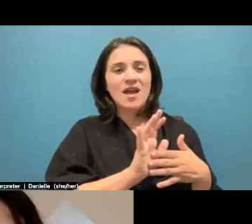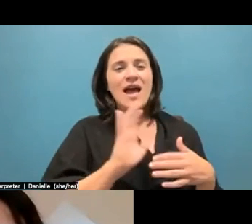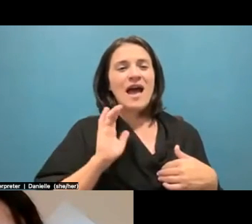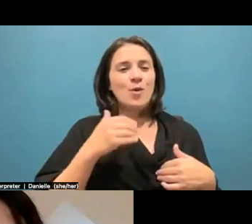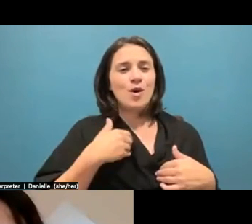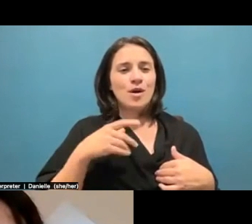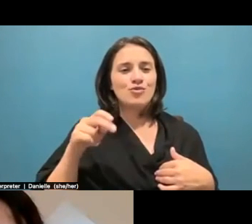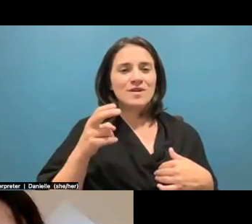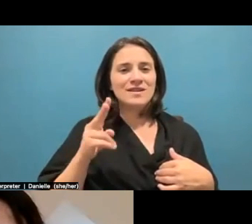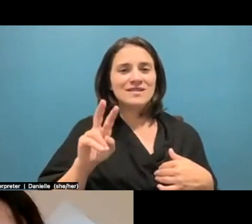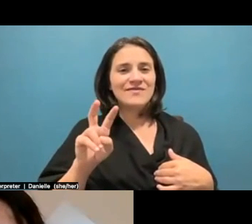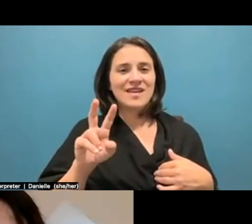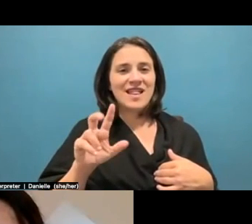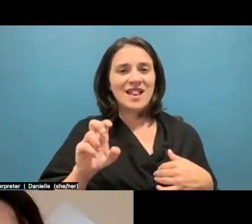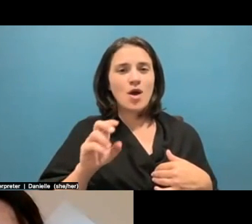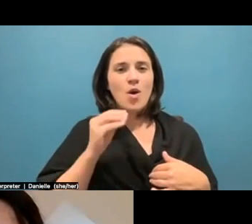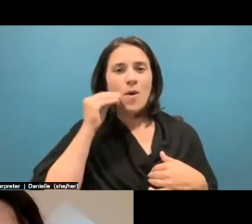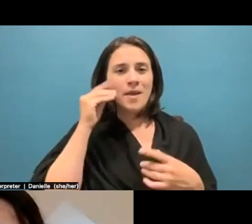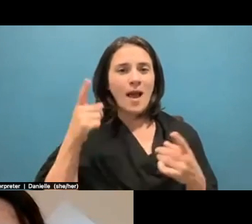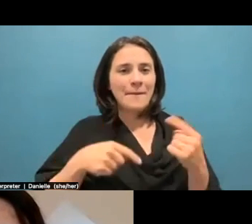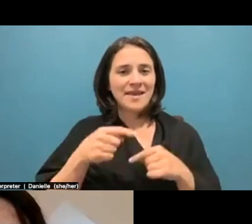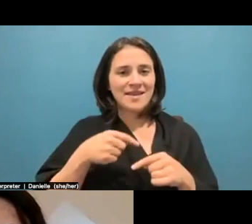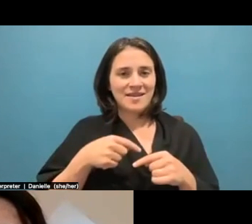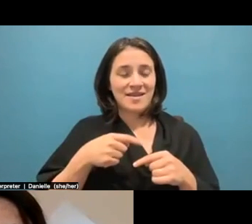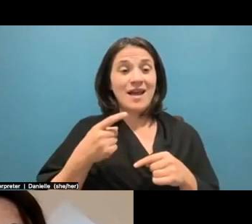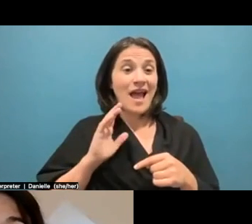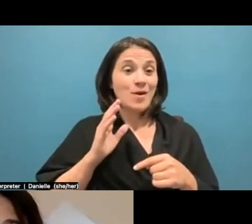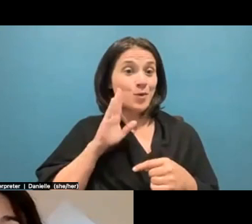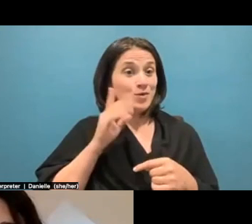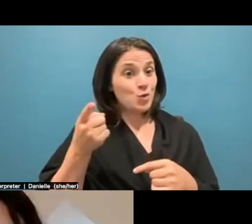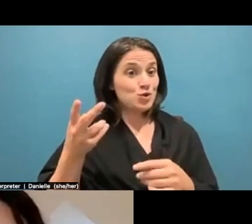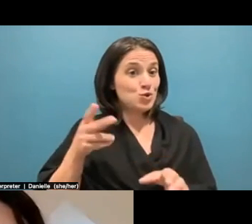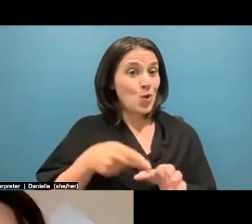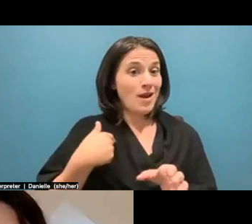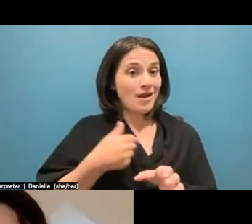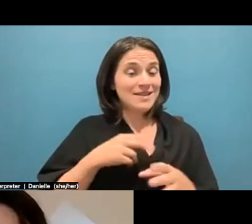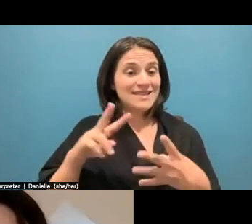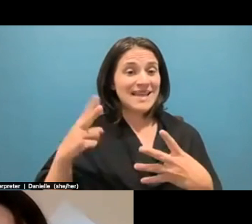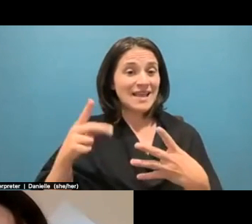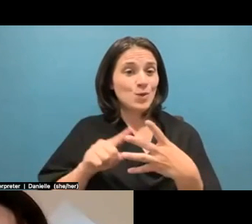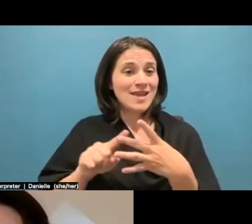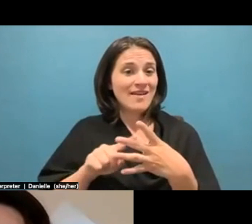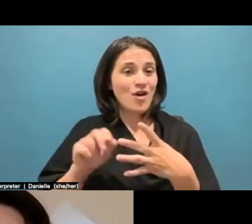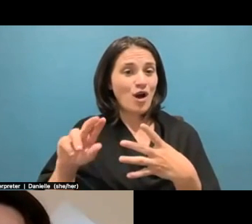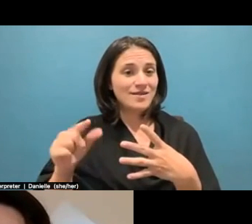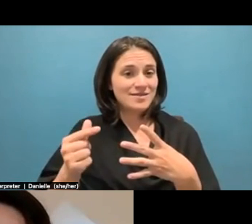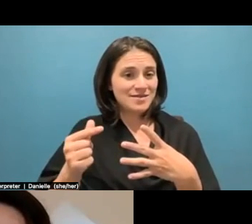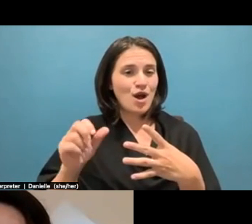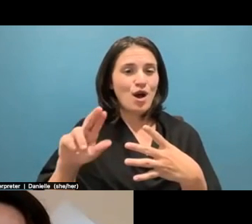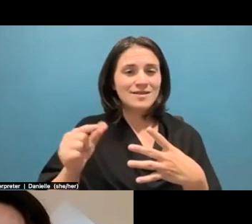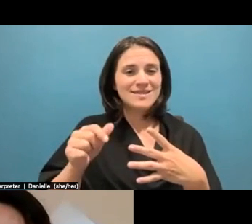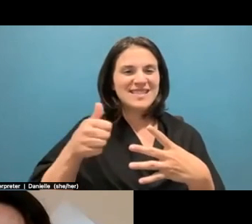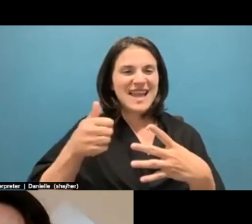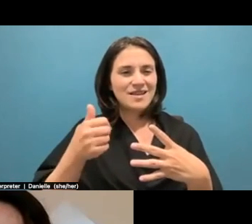to come join us, it will be the second weekend, August. Our festival will be August the 10th from 12 to 7 PM. So